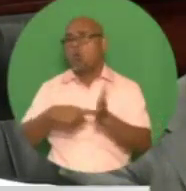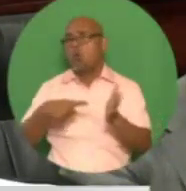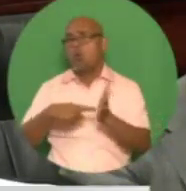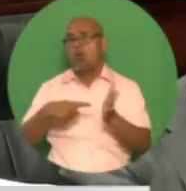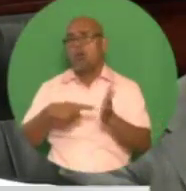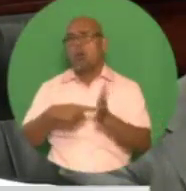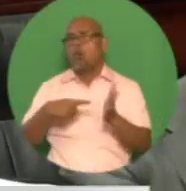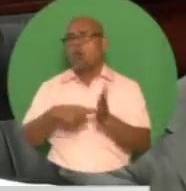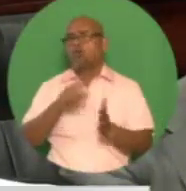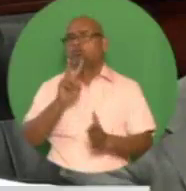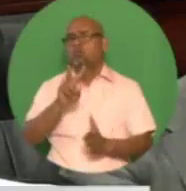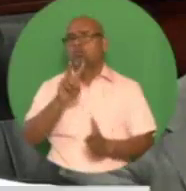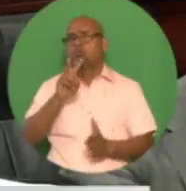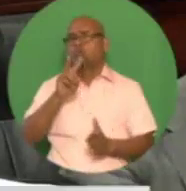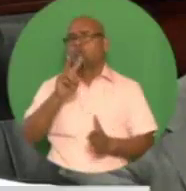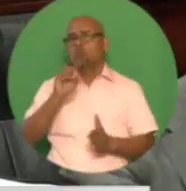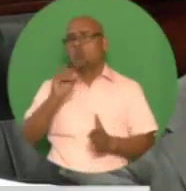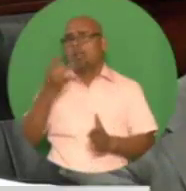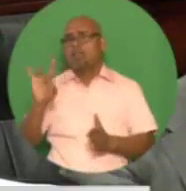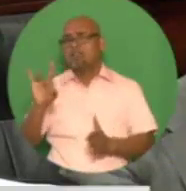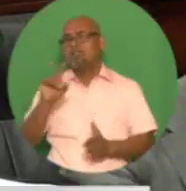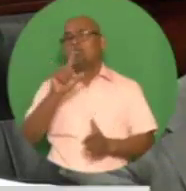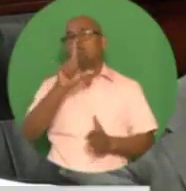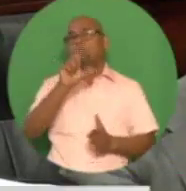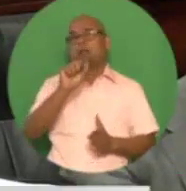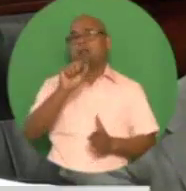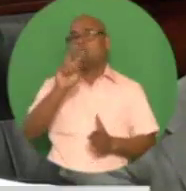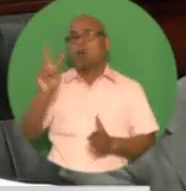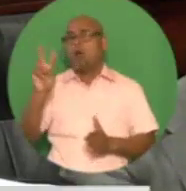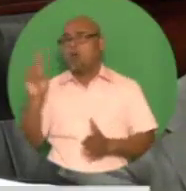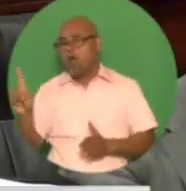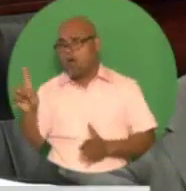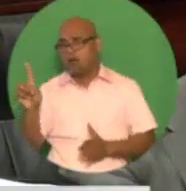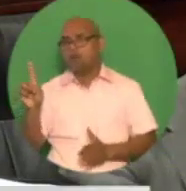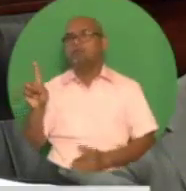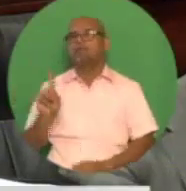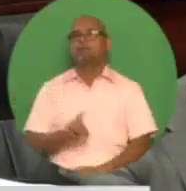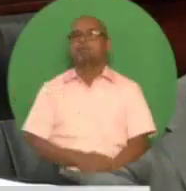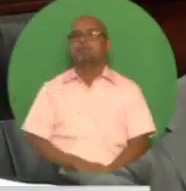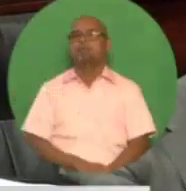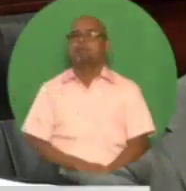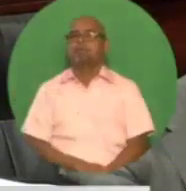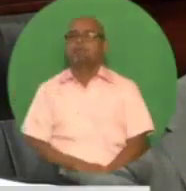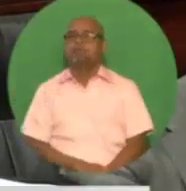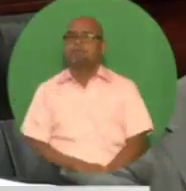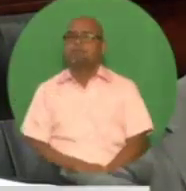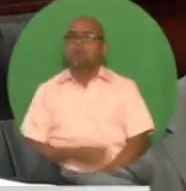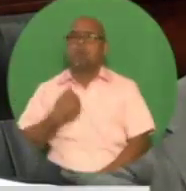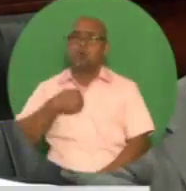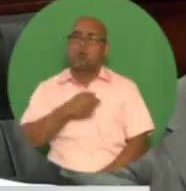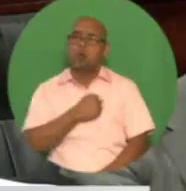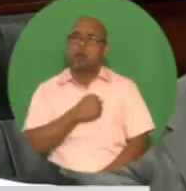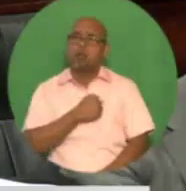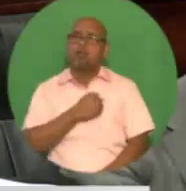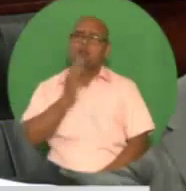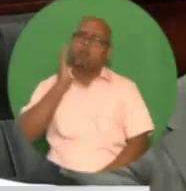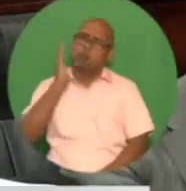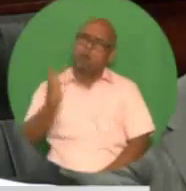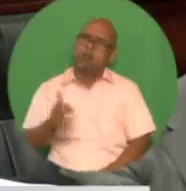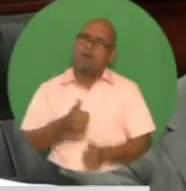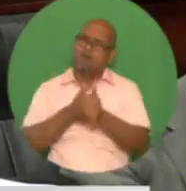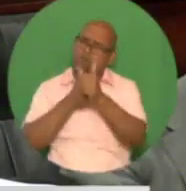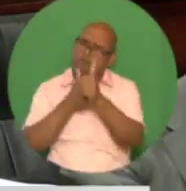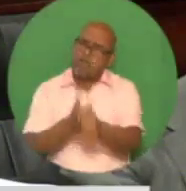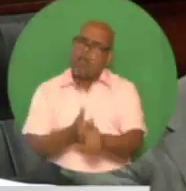to 2021, and within the acceptable international benchmark of between 65 percent to 70 percent